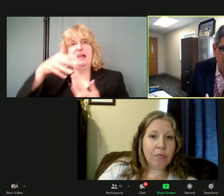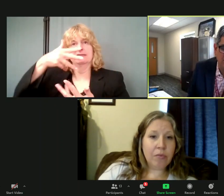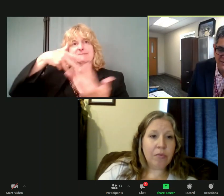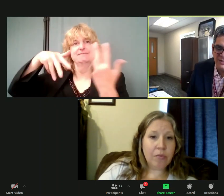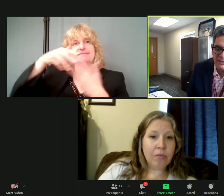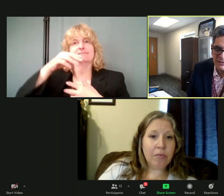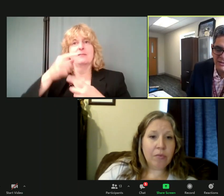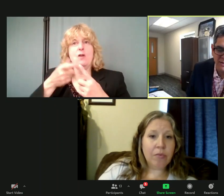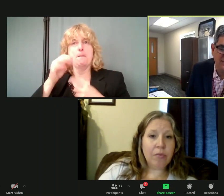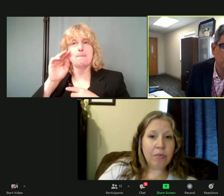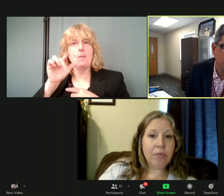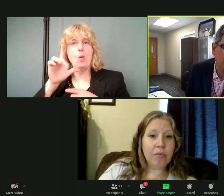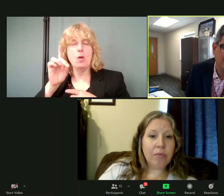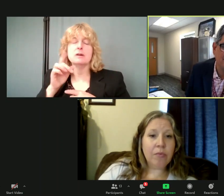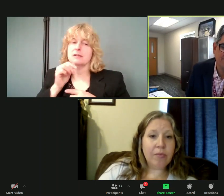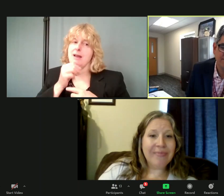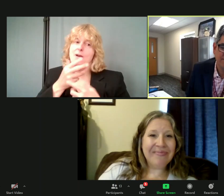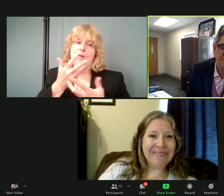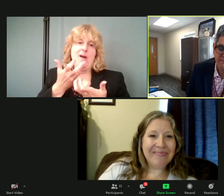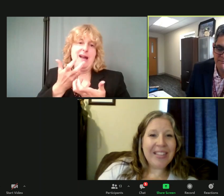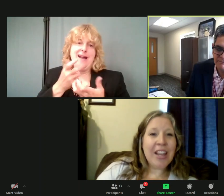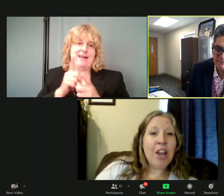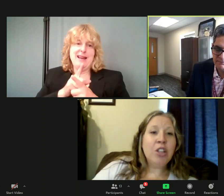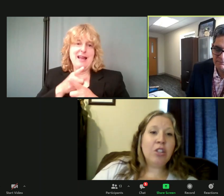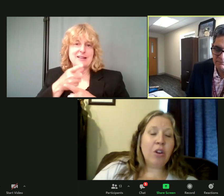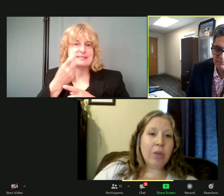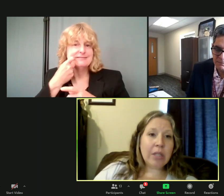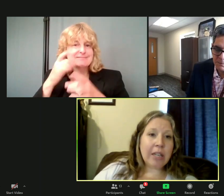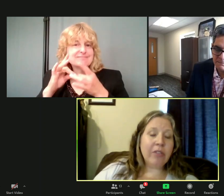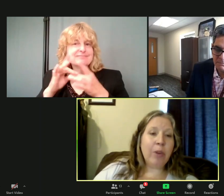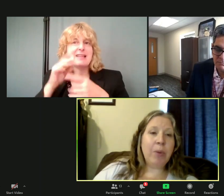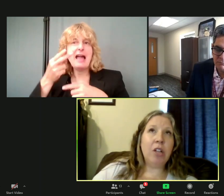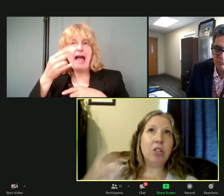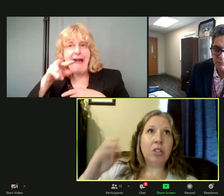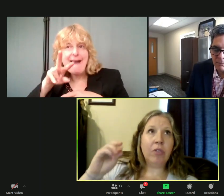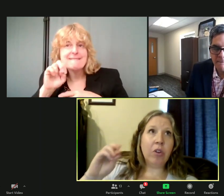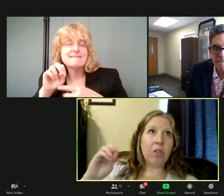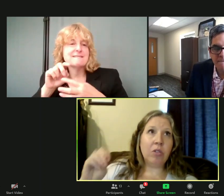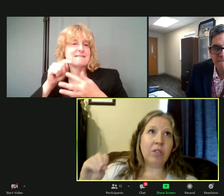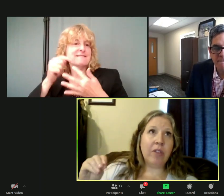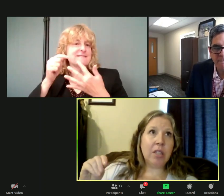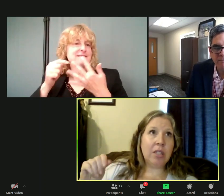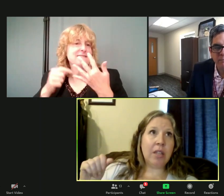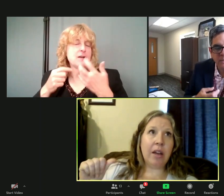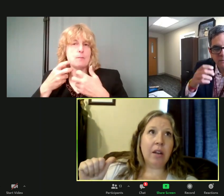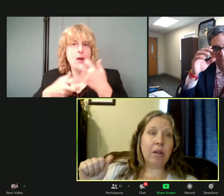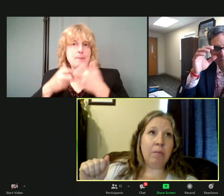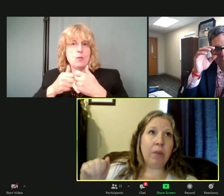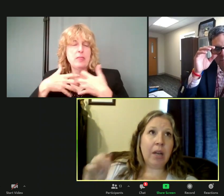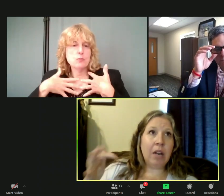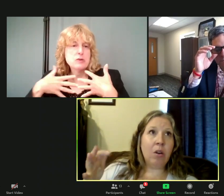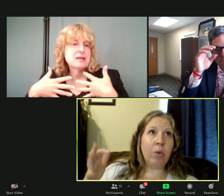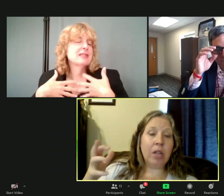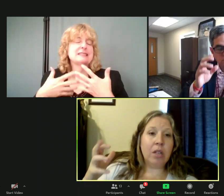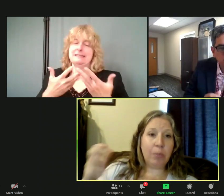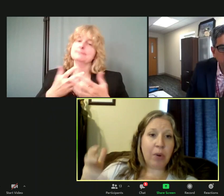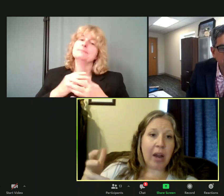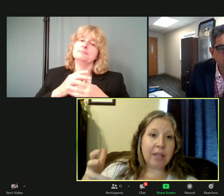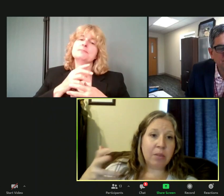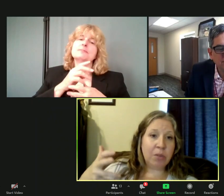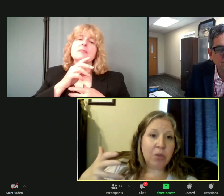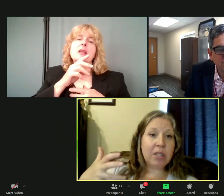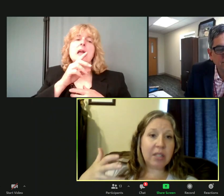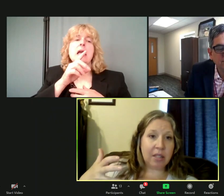flares that were, have been discussed and mentioned previously. So Dr. Faubuena, just for those of us that might not know what a